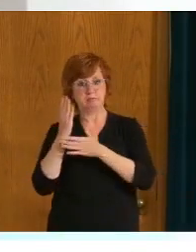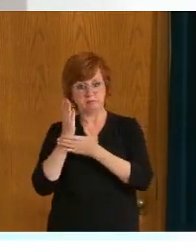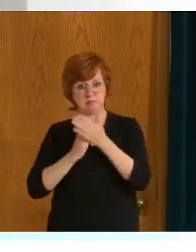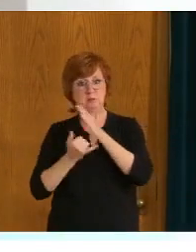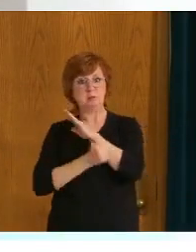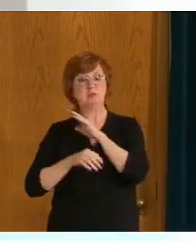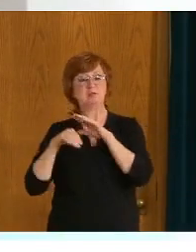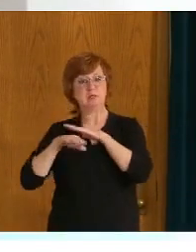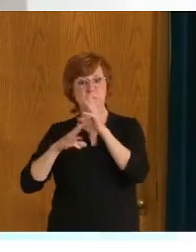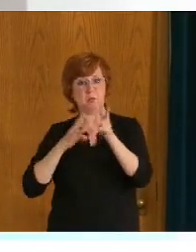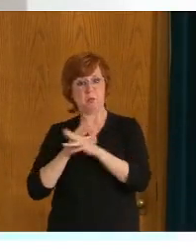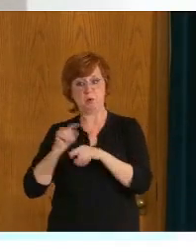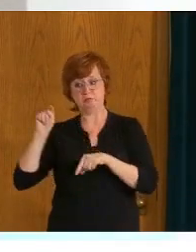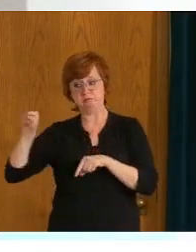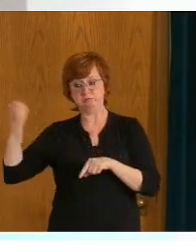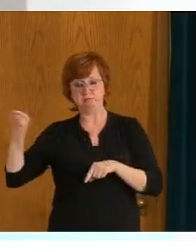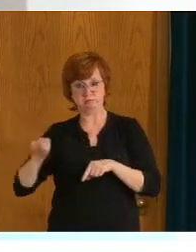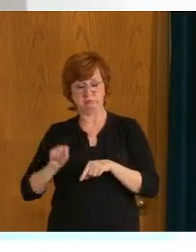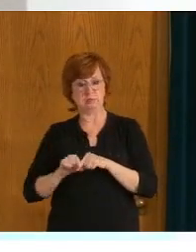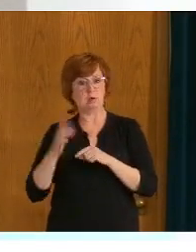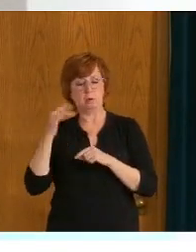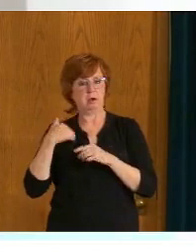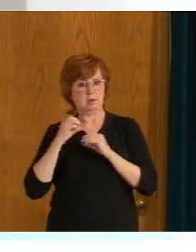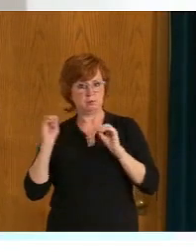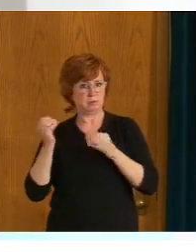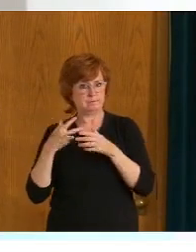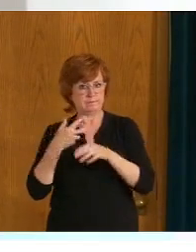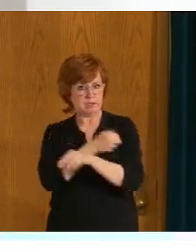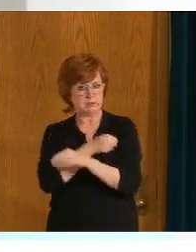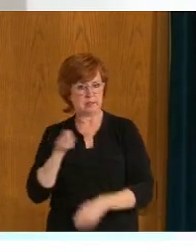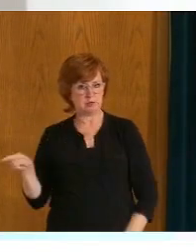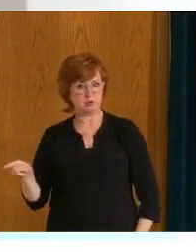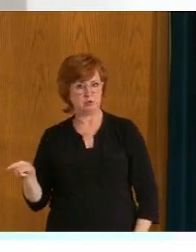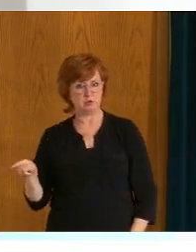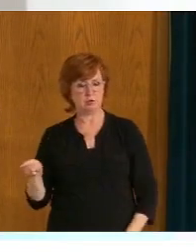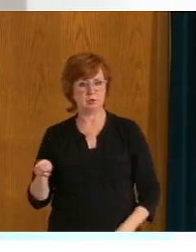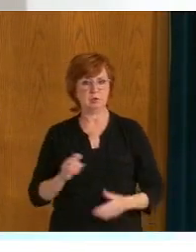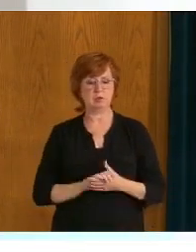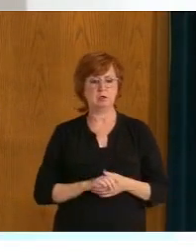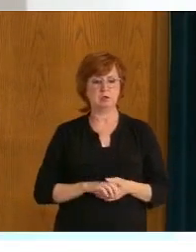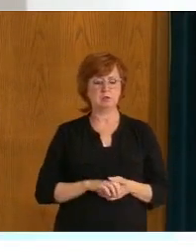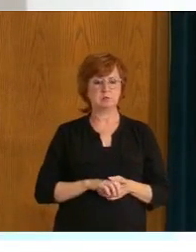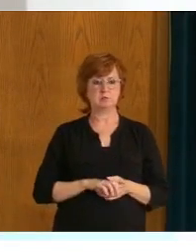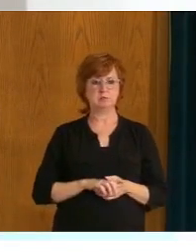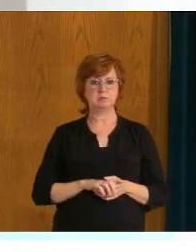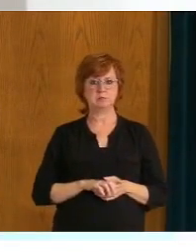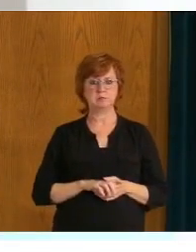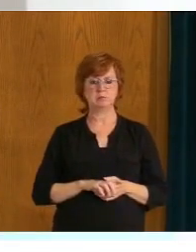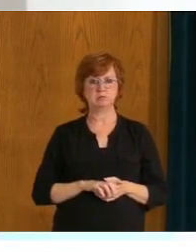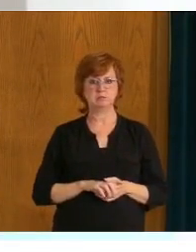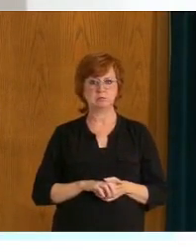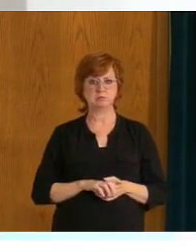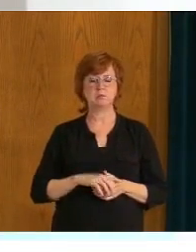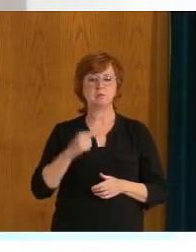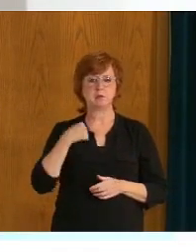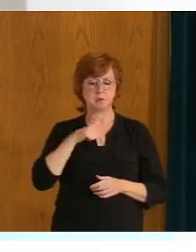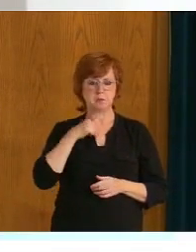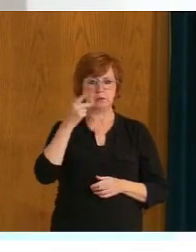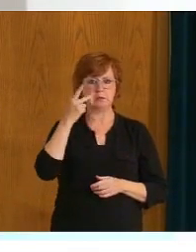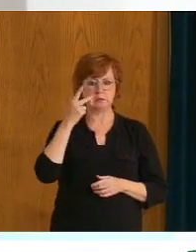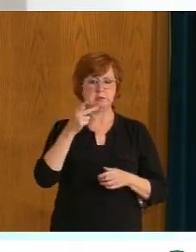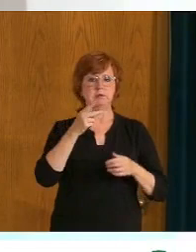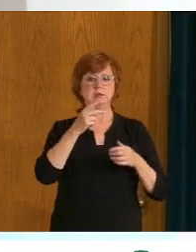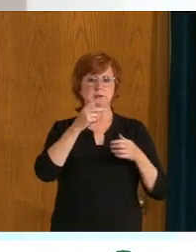COVID will, for the foreseeable future, be an endemic illness in Canada, with occasional outbreaks and clusters which